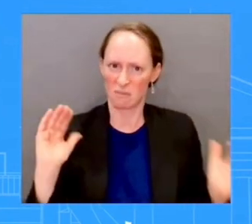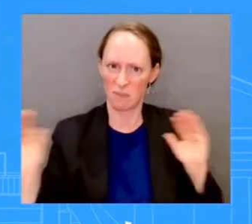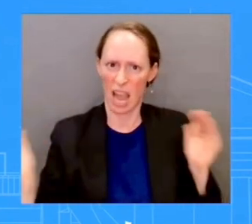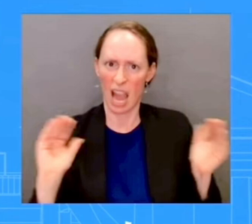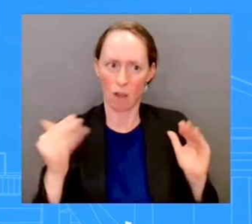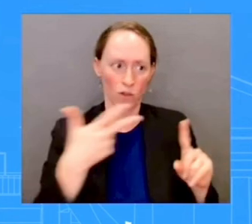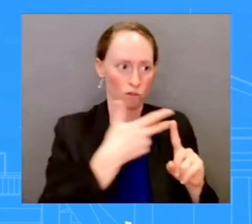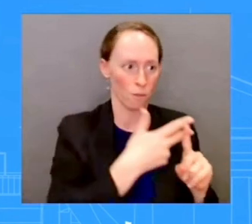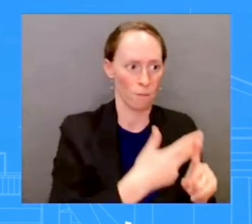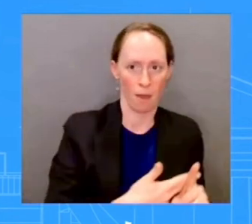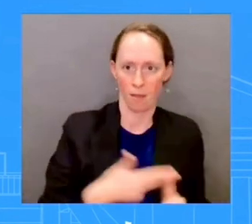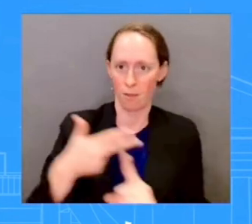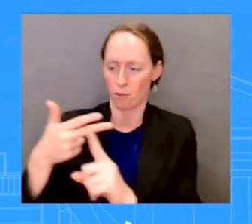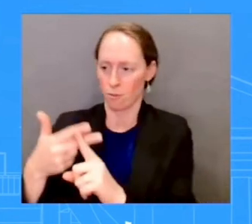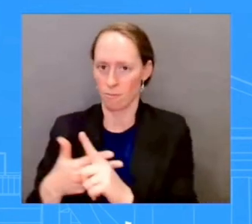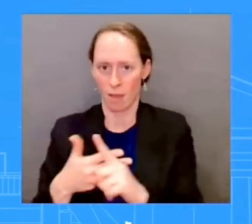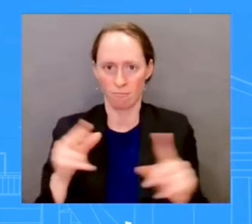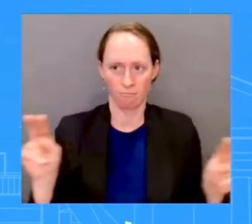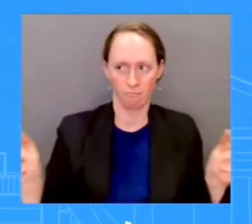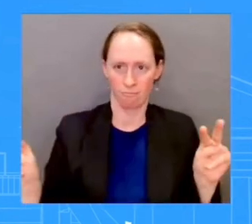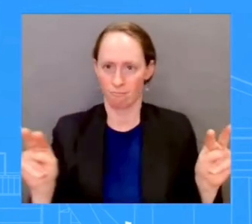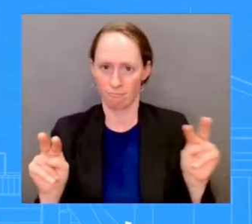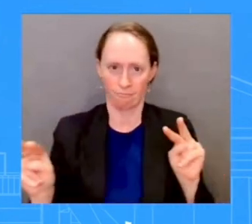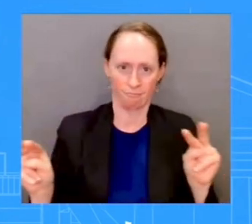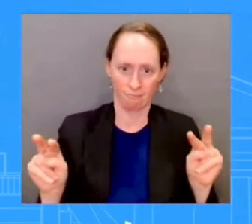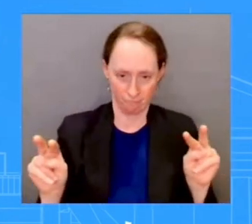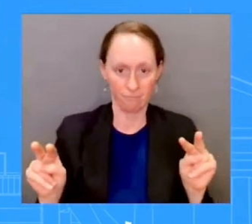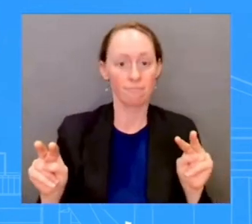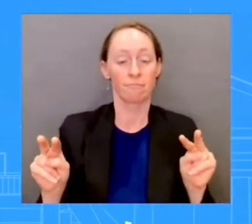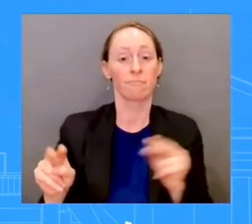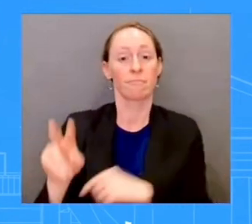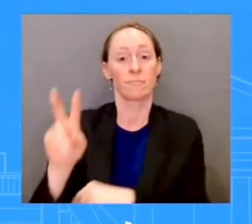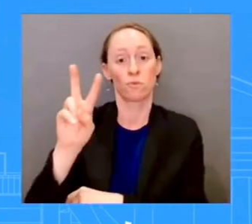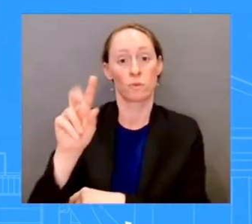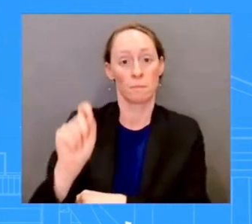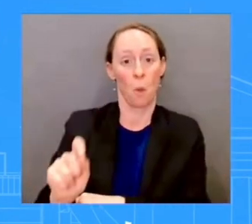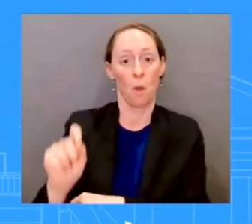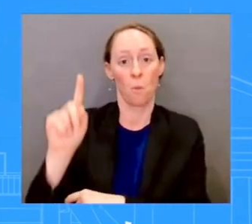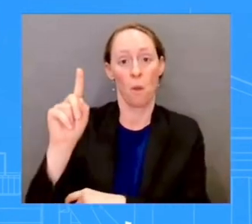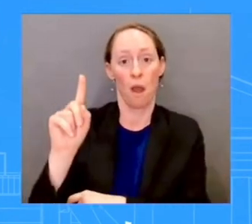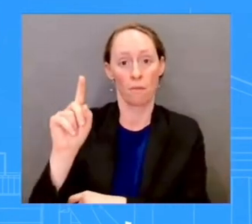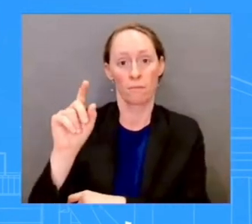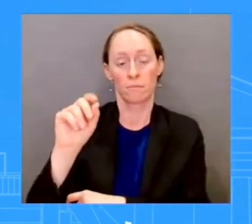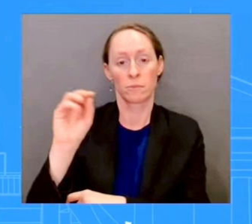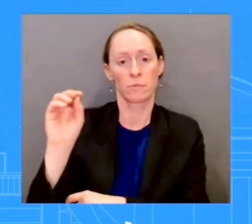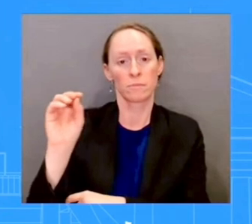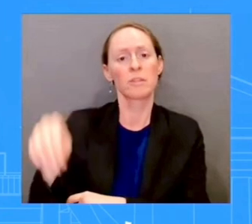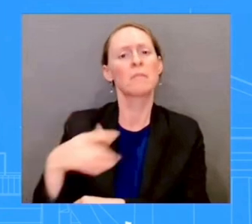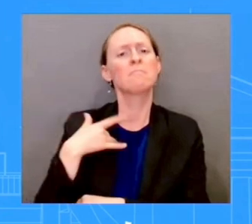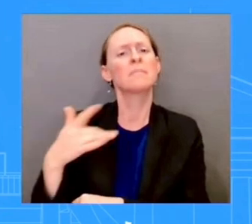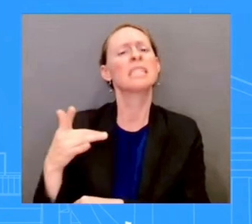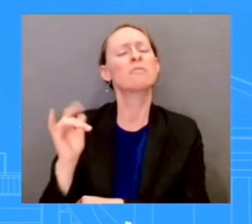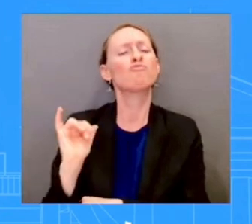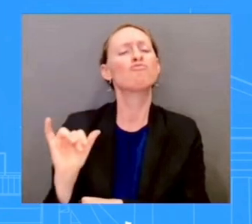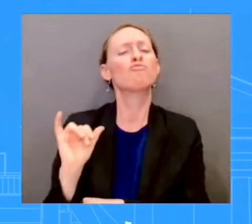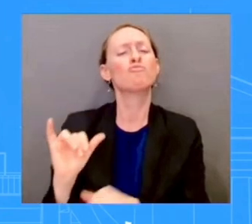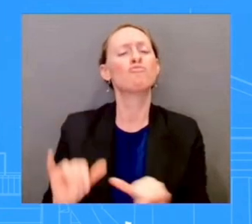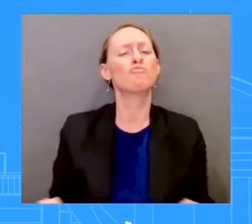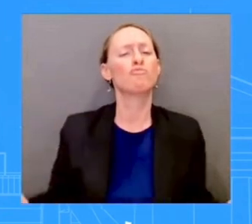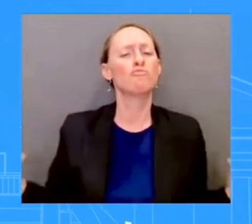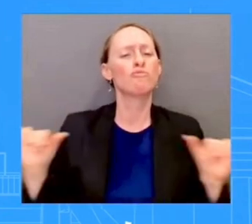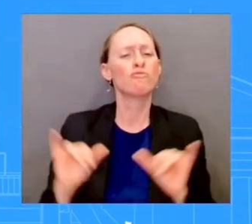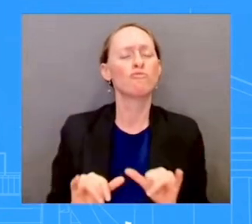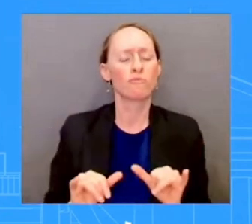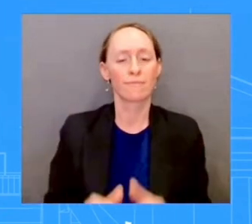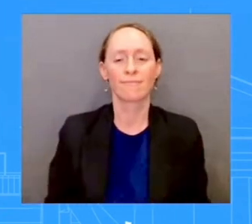in line with the pre-pandemic trend that we saw, and core PCE over the last three months also fell to the